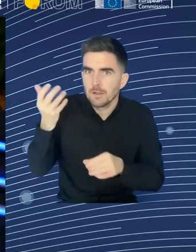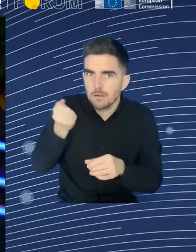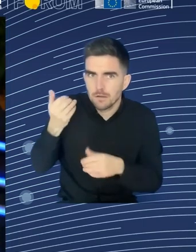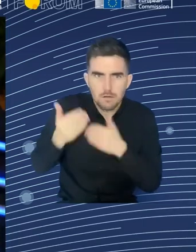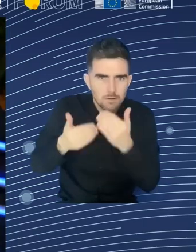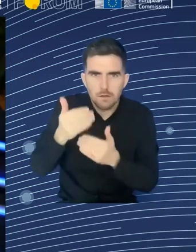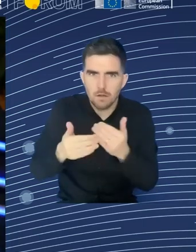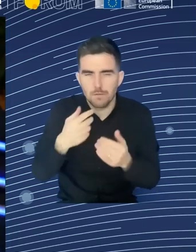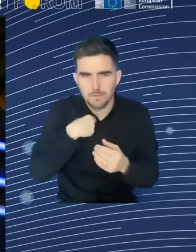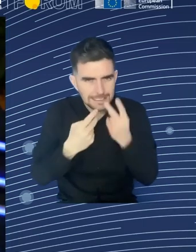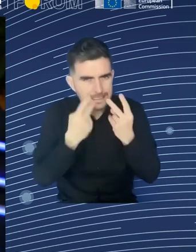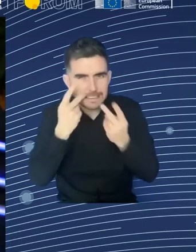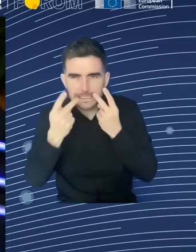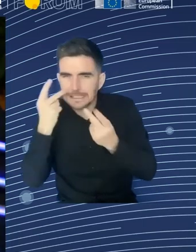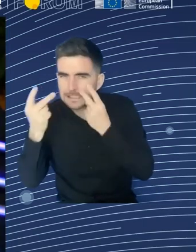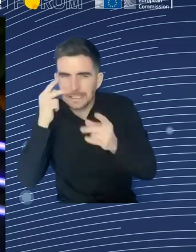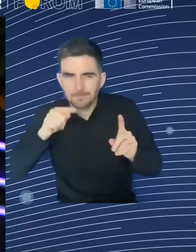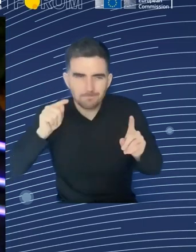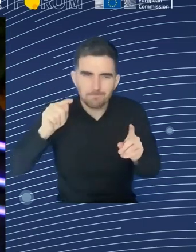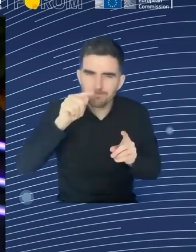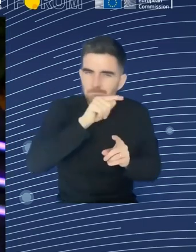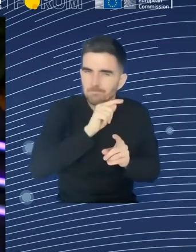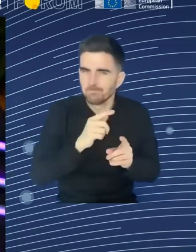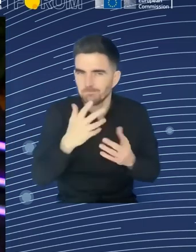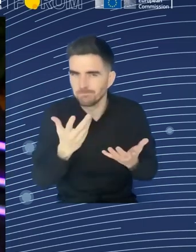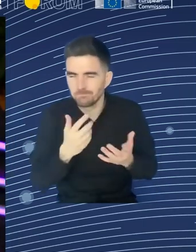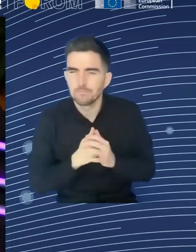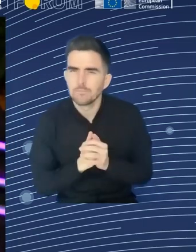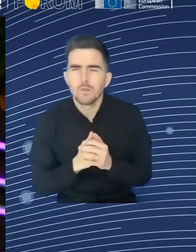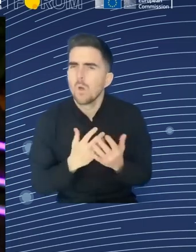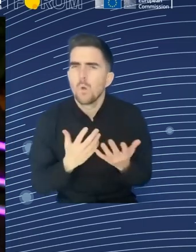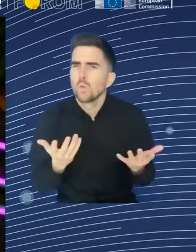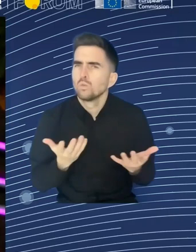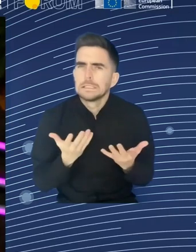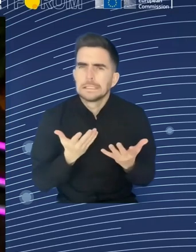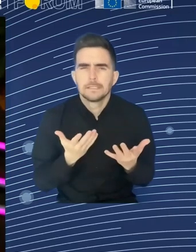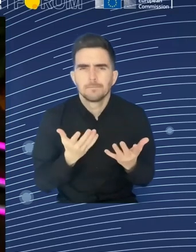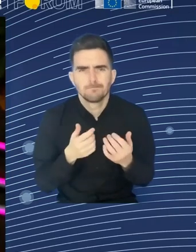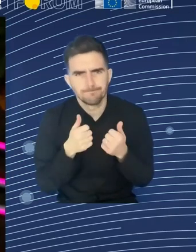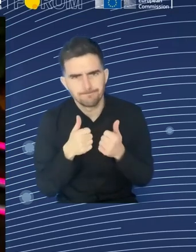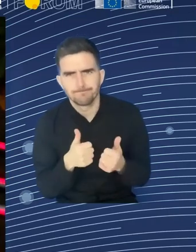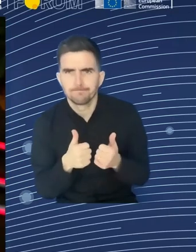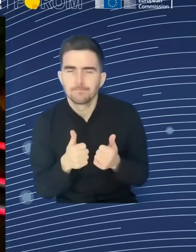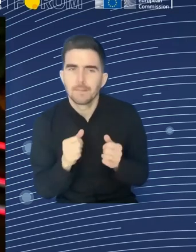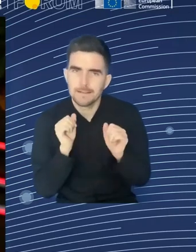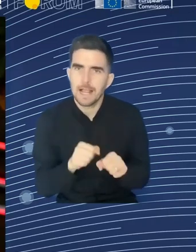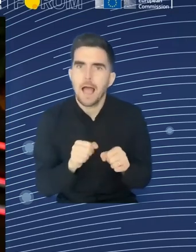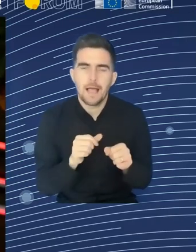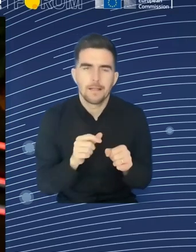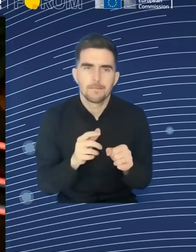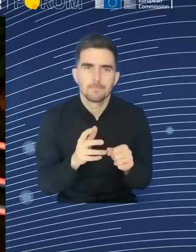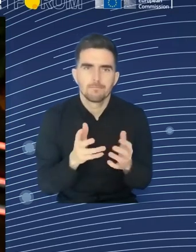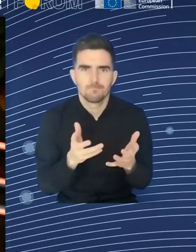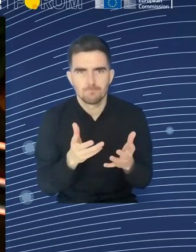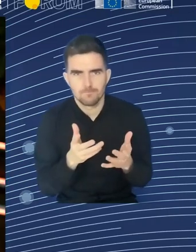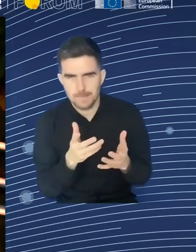question is how to deliver them, which is the most important challenge that is ahead of, well, Europe and